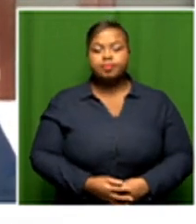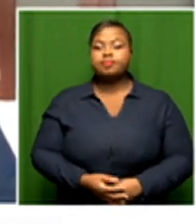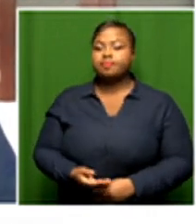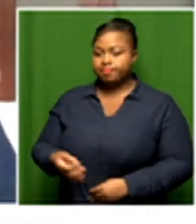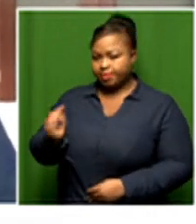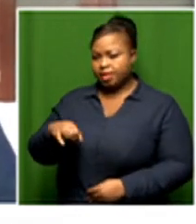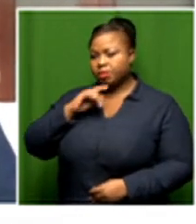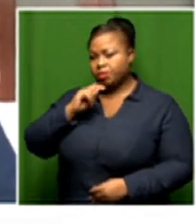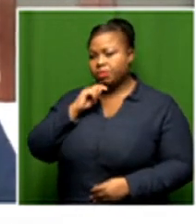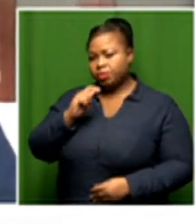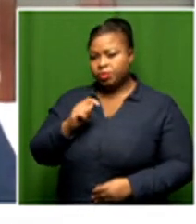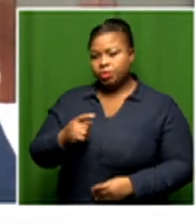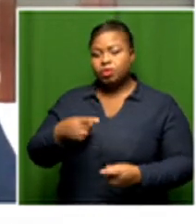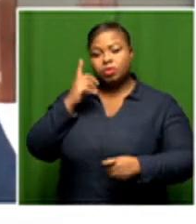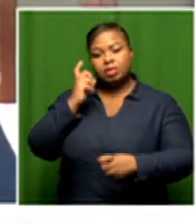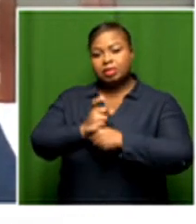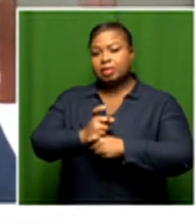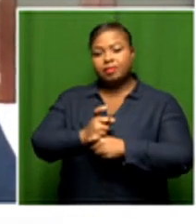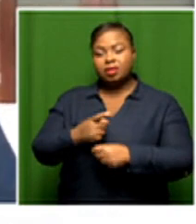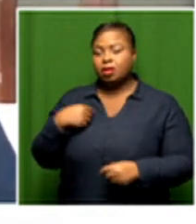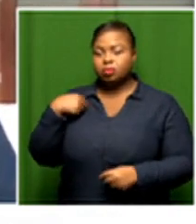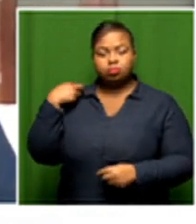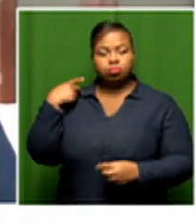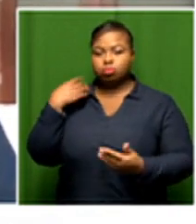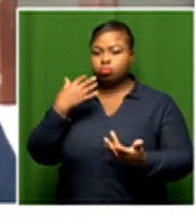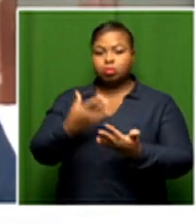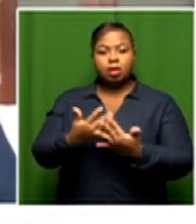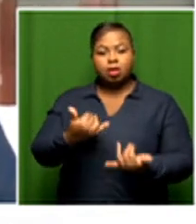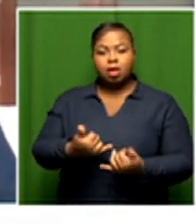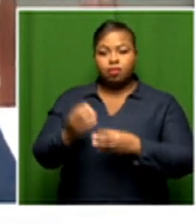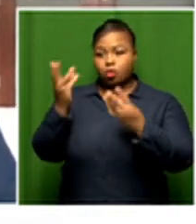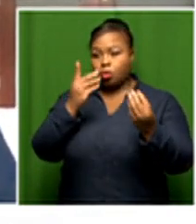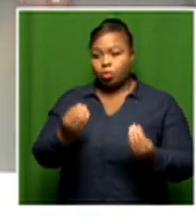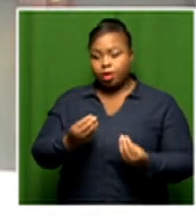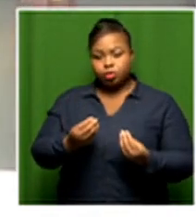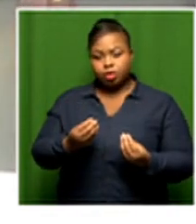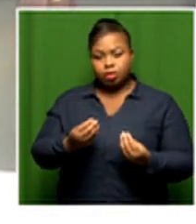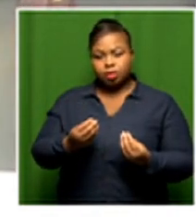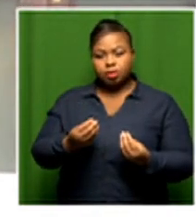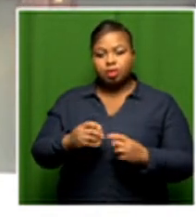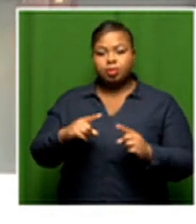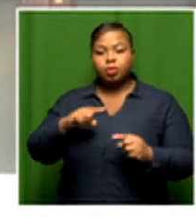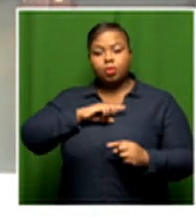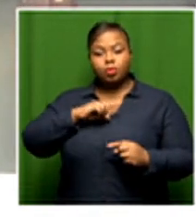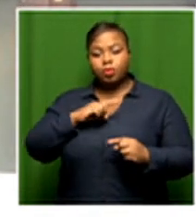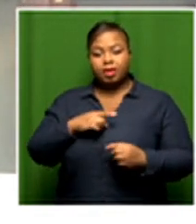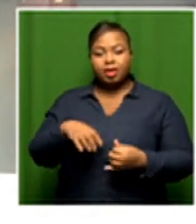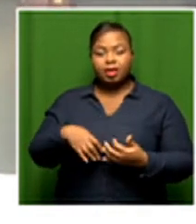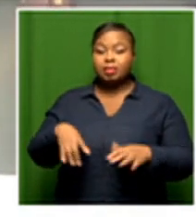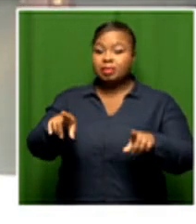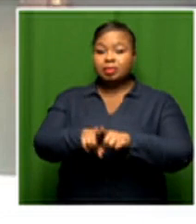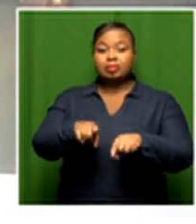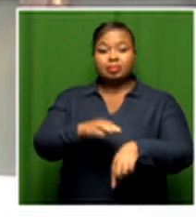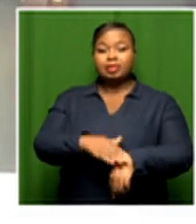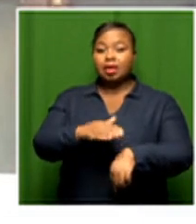indeed it has been a very difficult journey to put this budget together navigating during